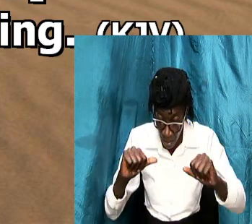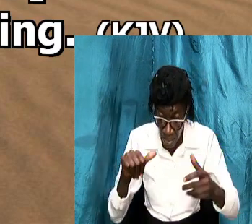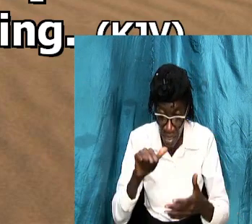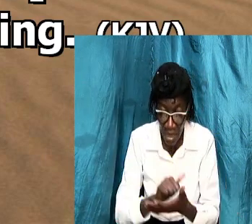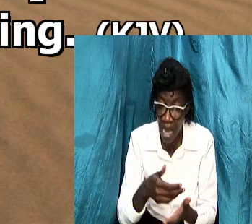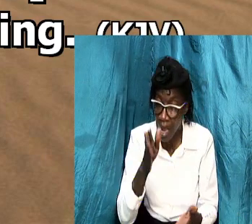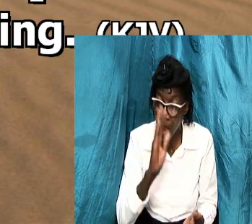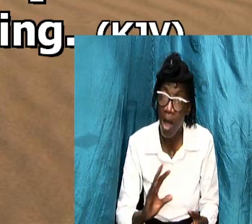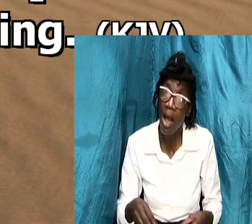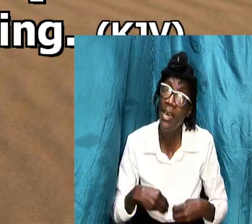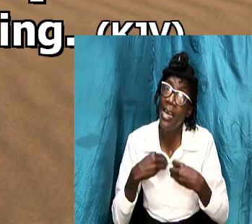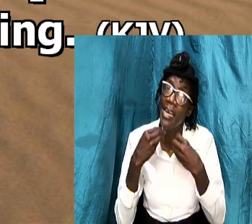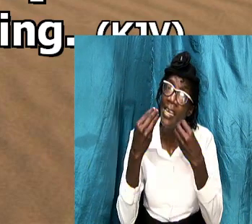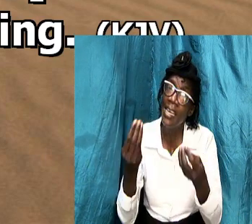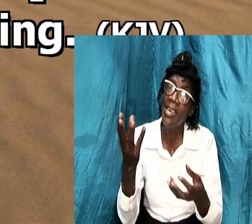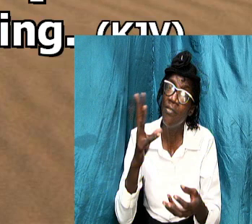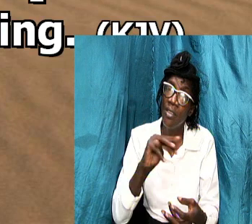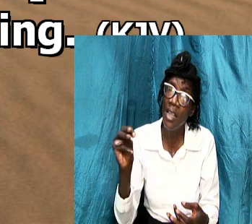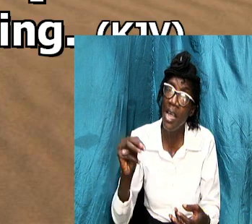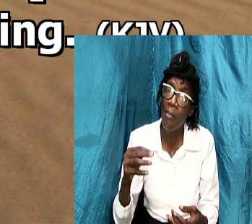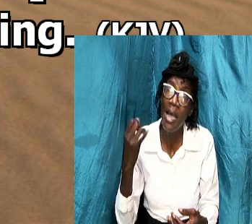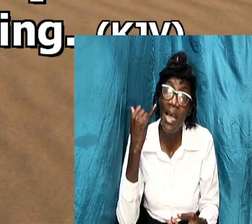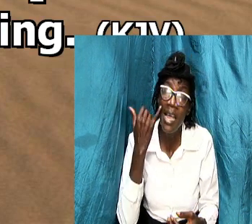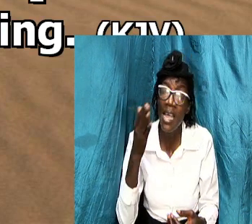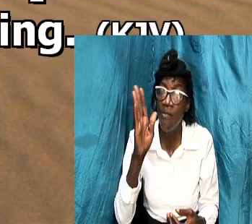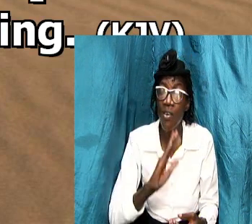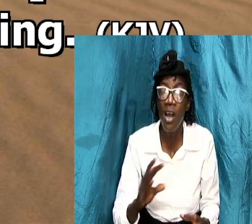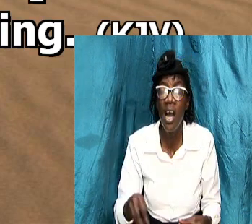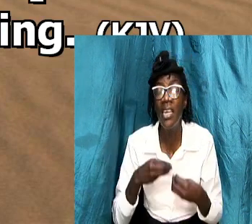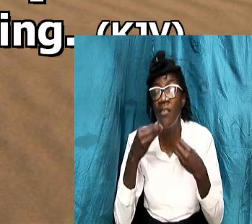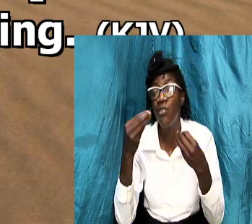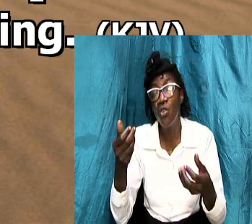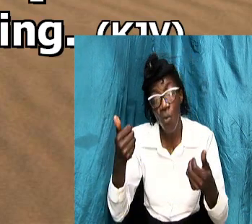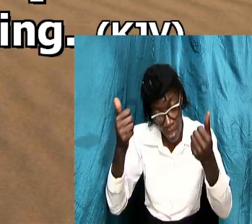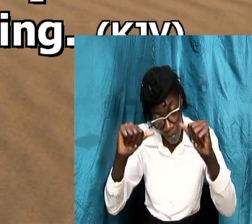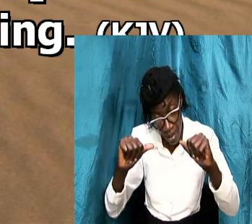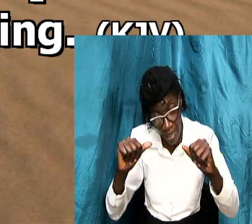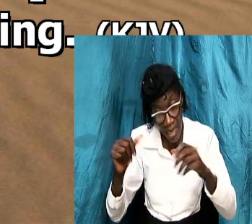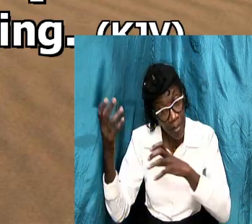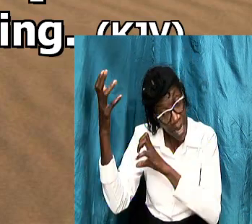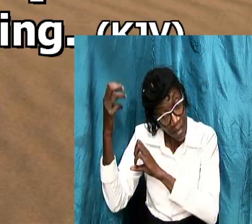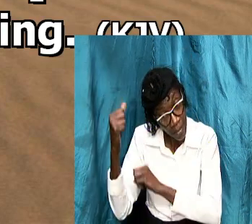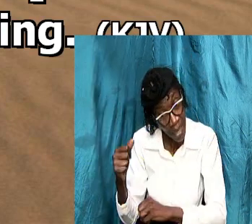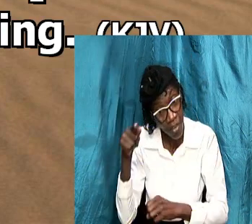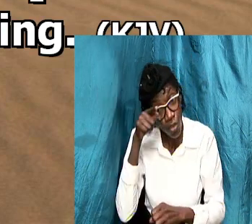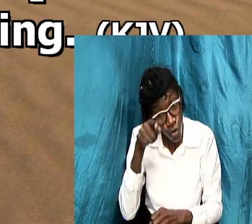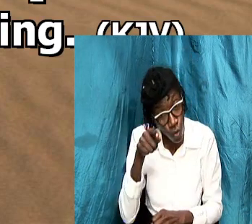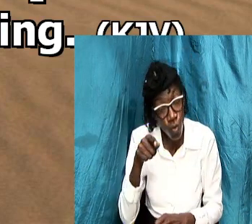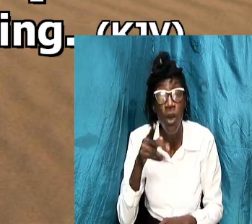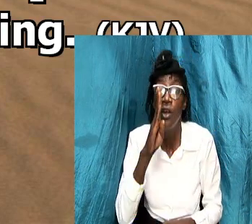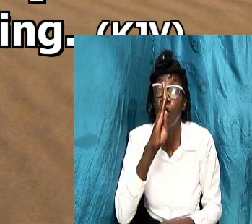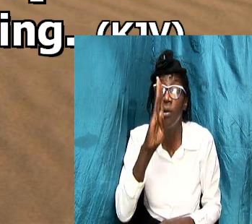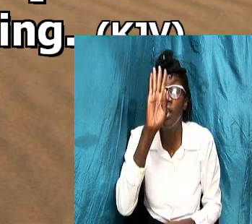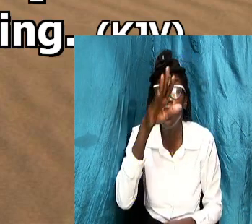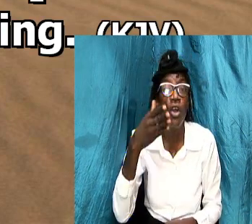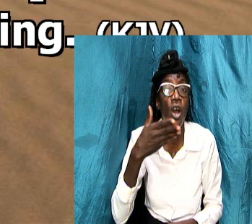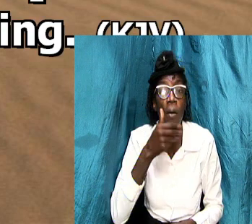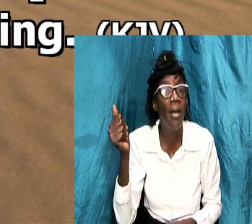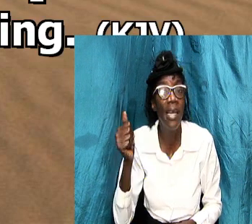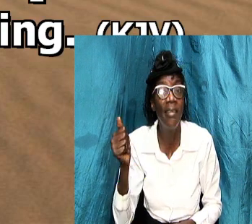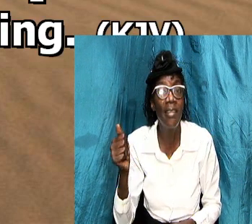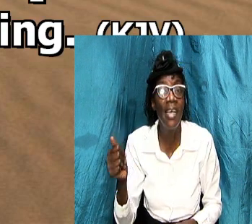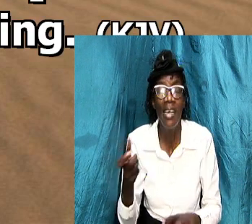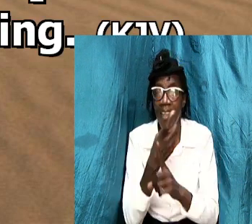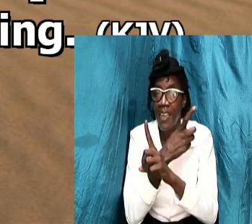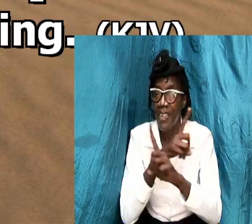if god gives you an ability he expects you to make the best but it has a totally different